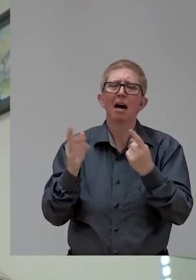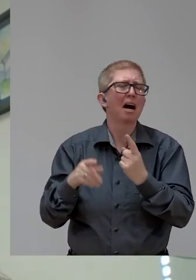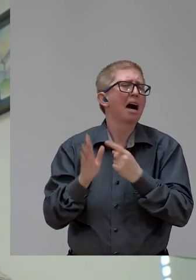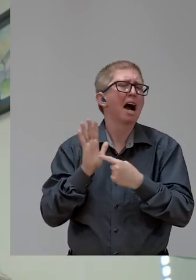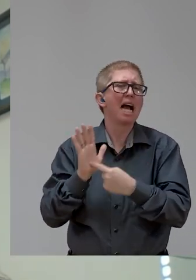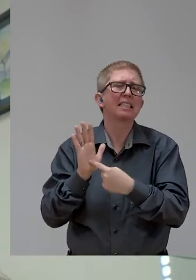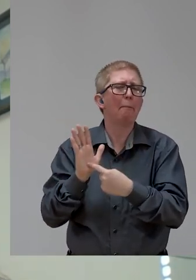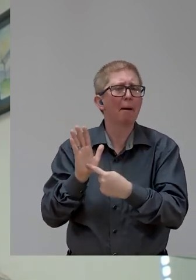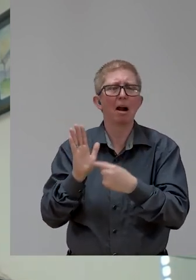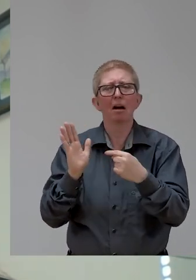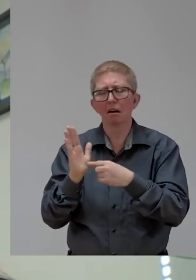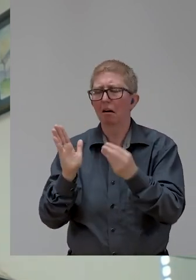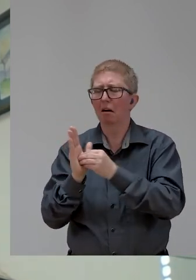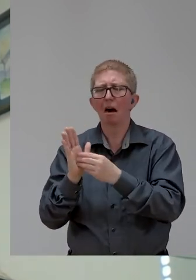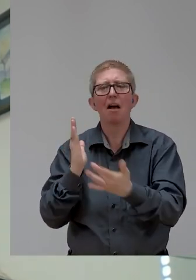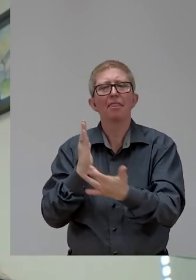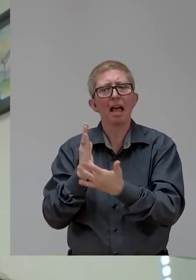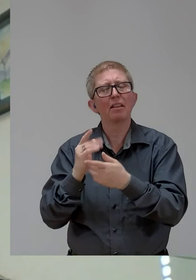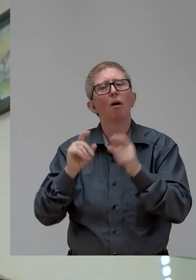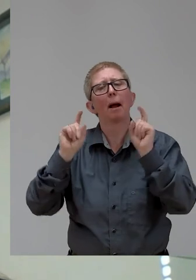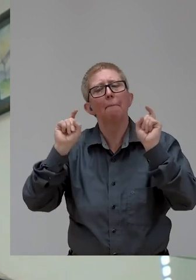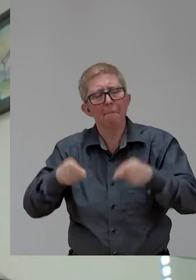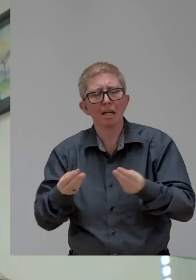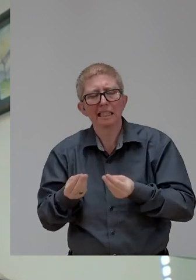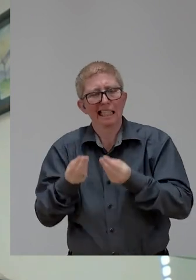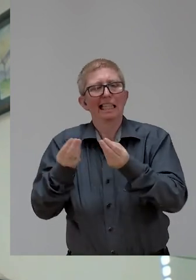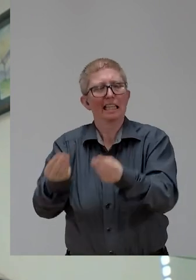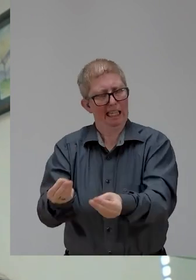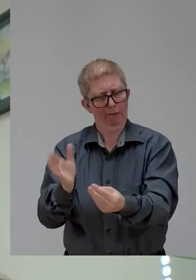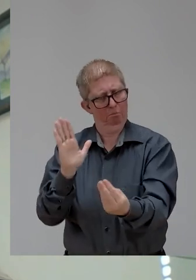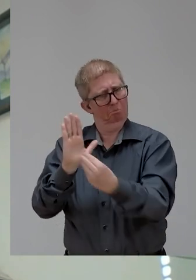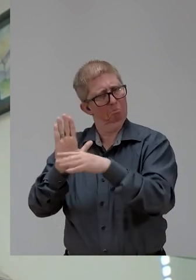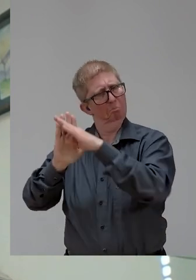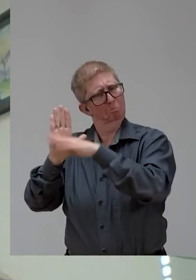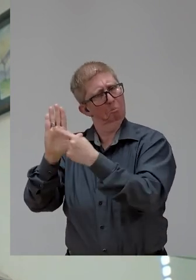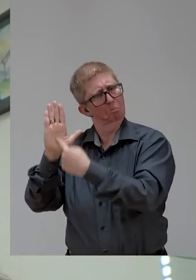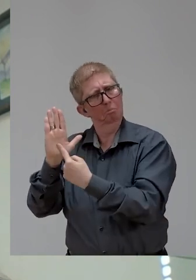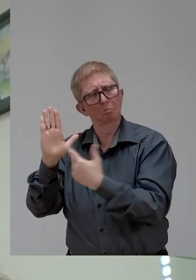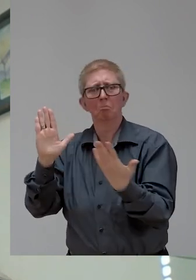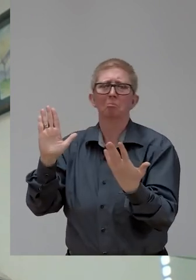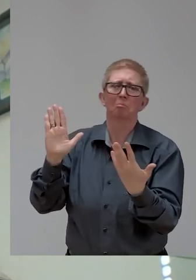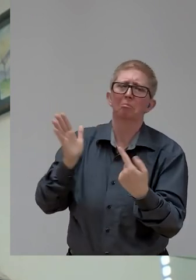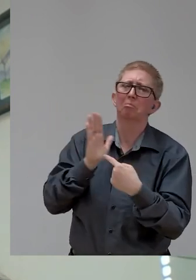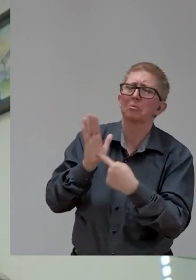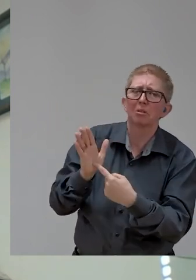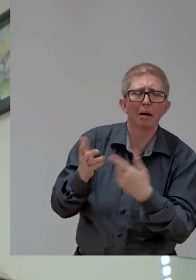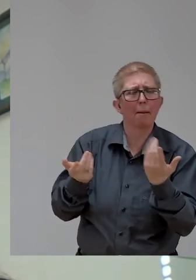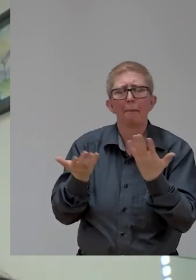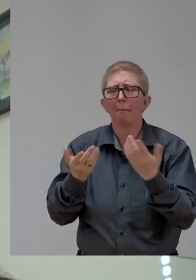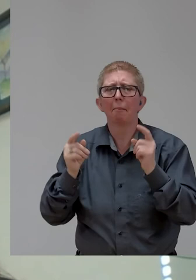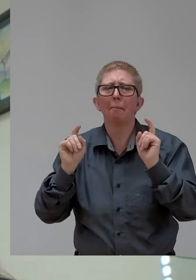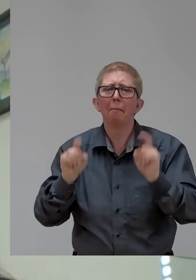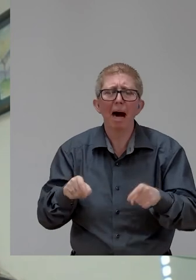certain services. And also where we, it talks about the requirements on the internet sites and apps.